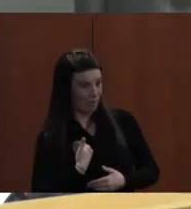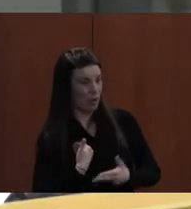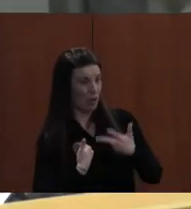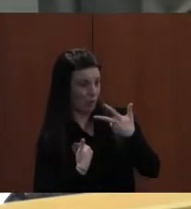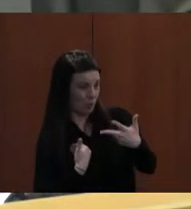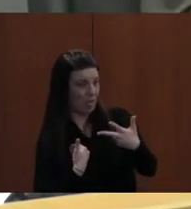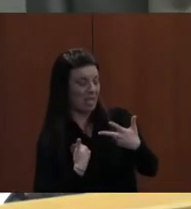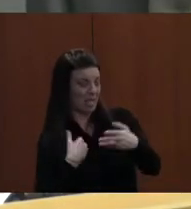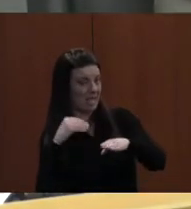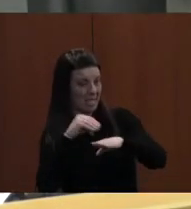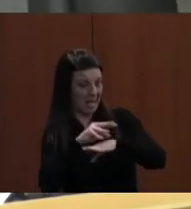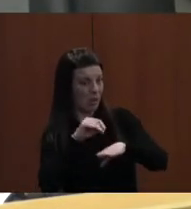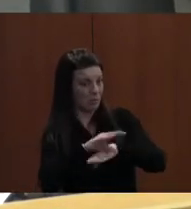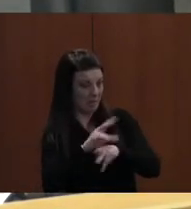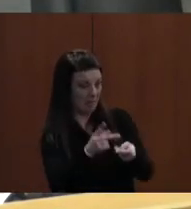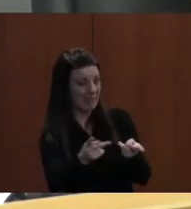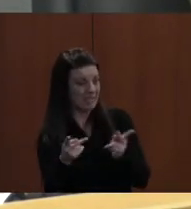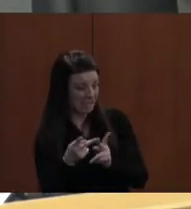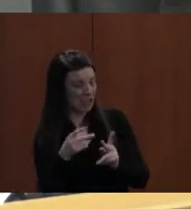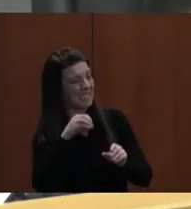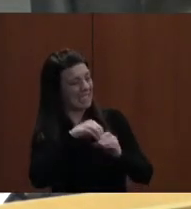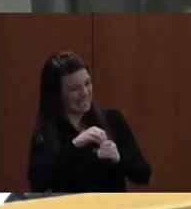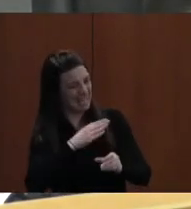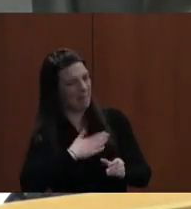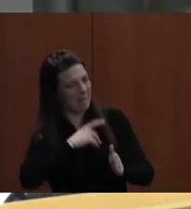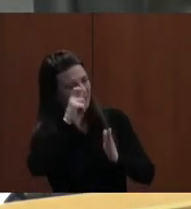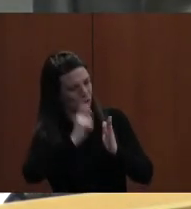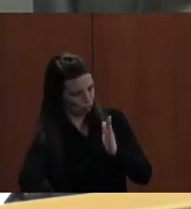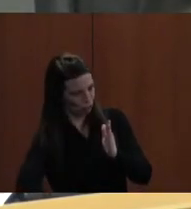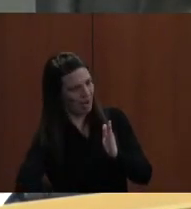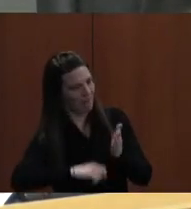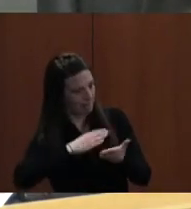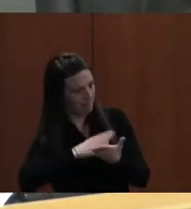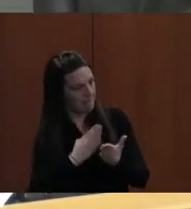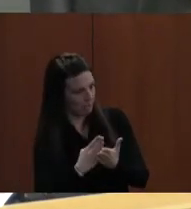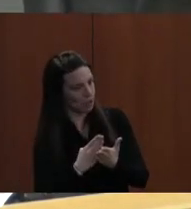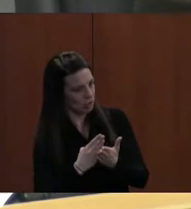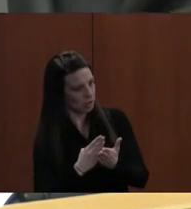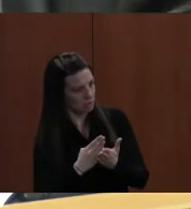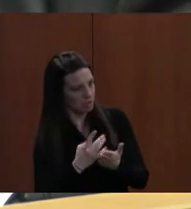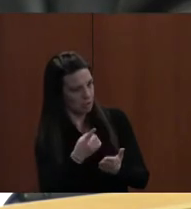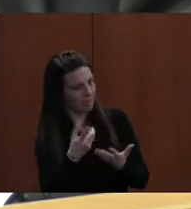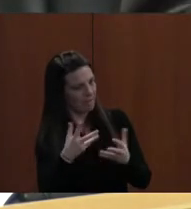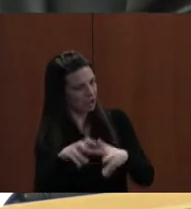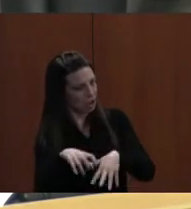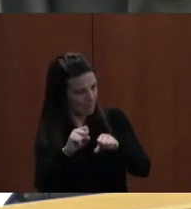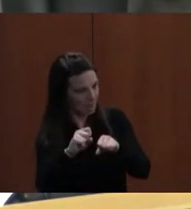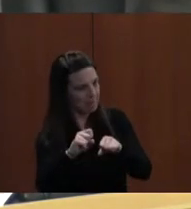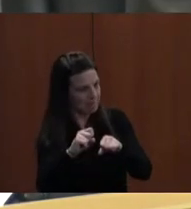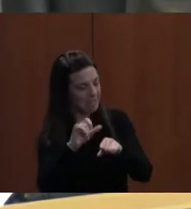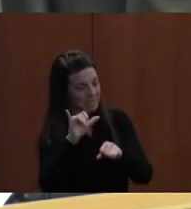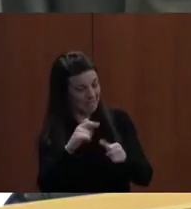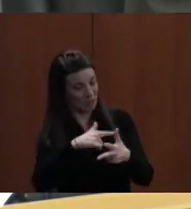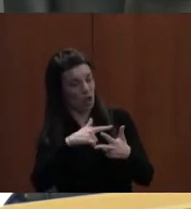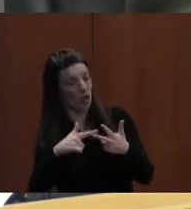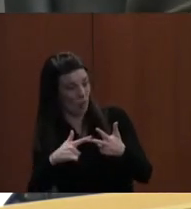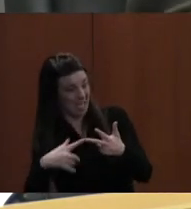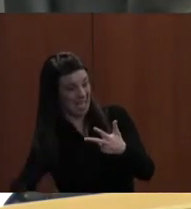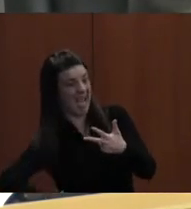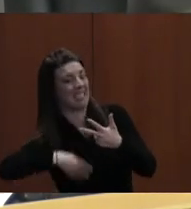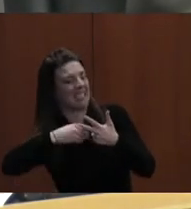counseling positions that were in my draft budget that you adopted. Those are three additional to the general fund budget.